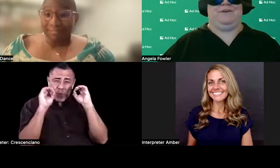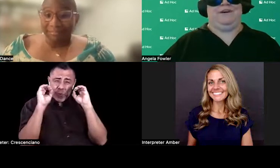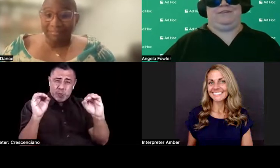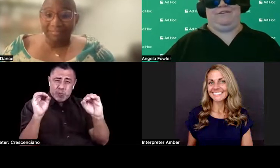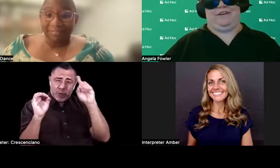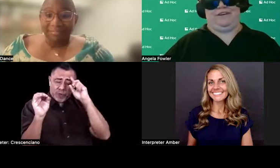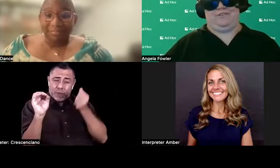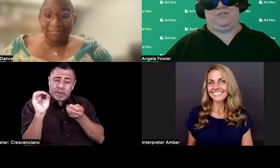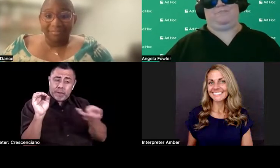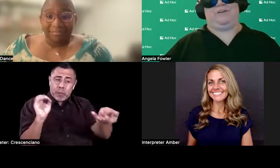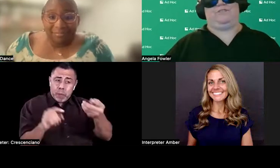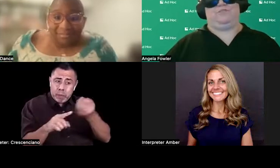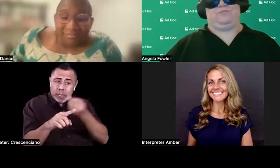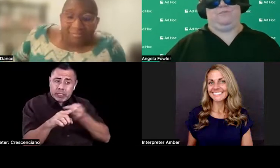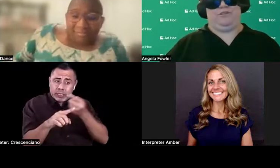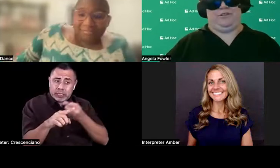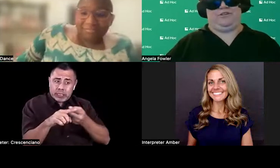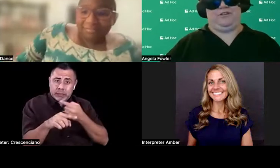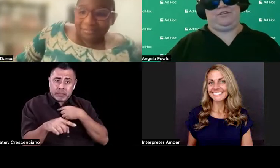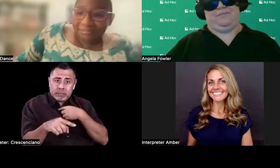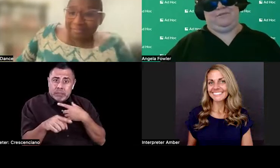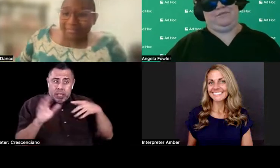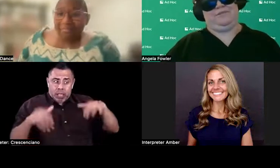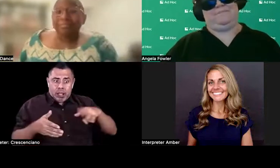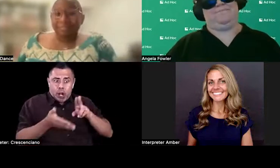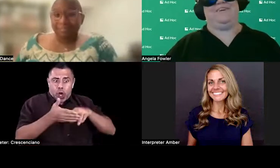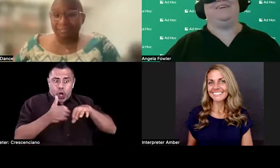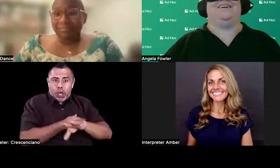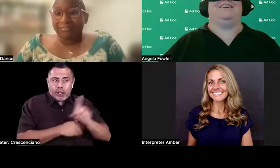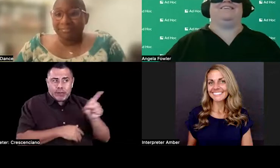Well, I didn't log into the system because the system was inaccessible.